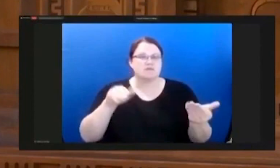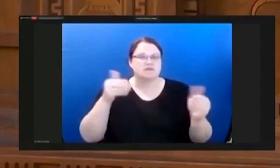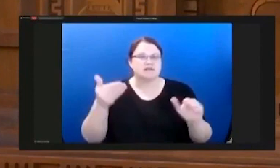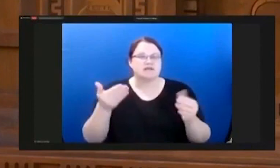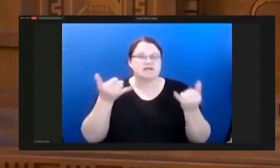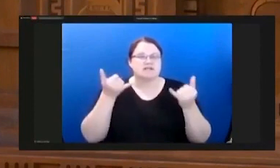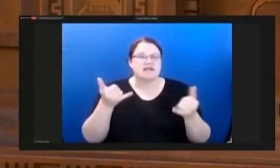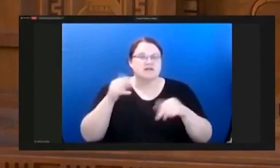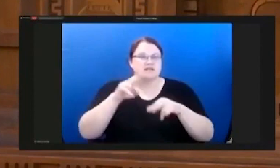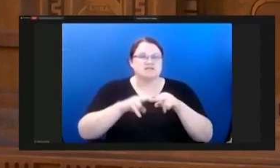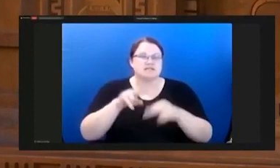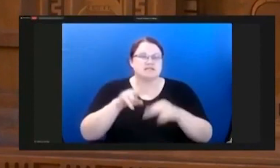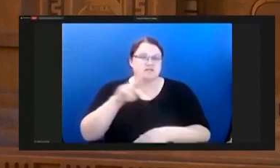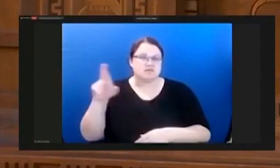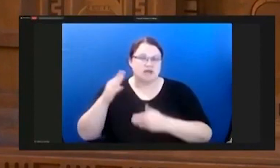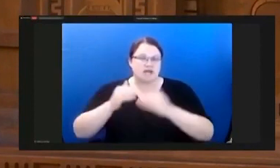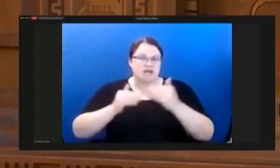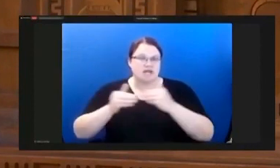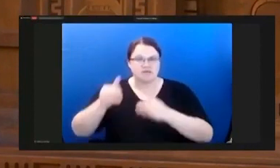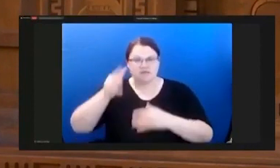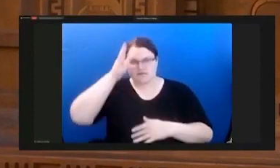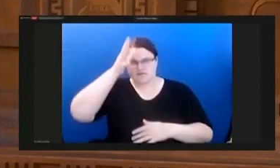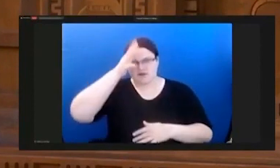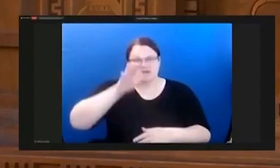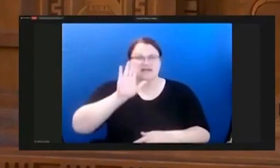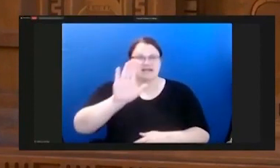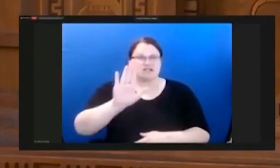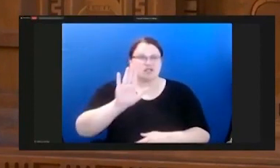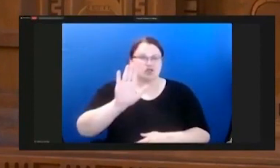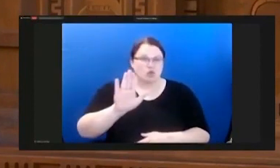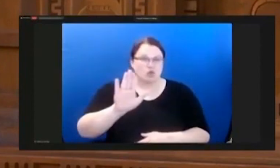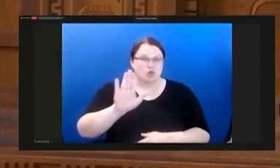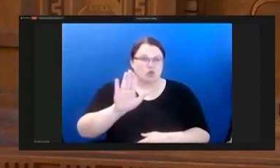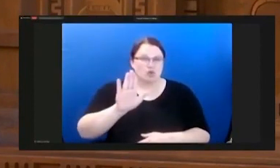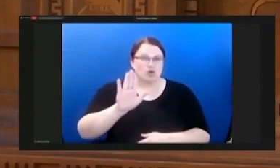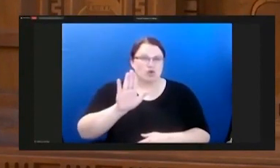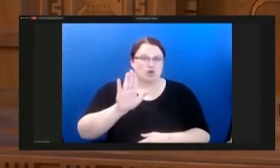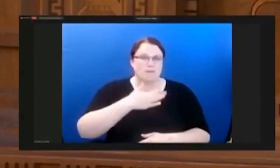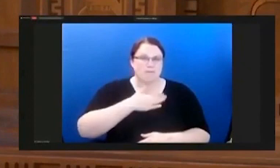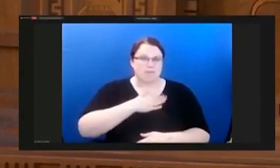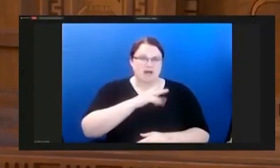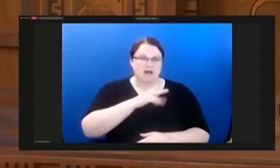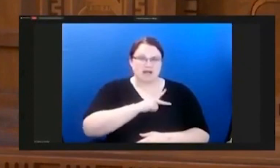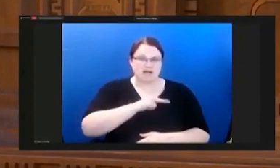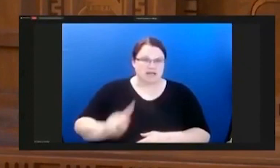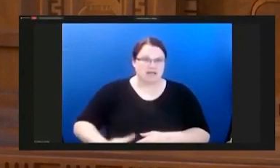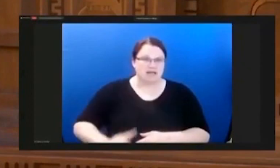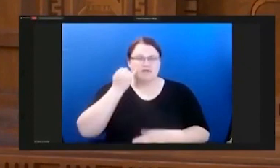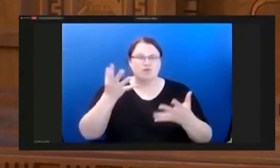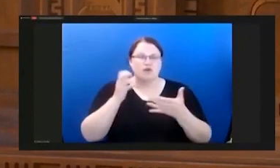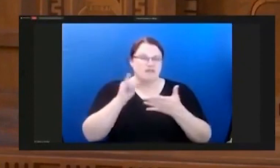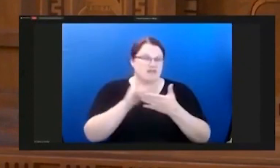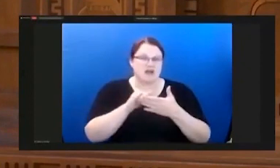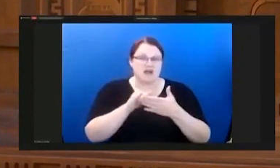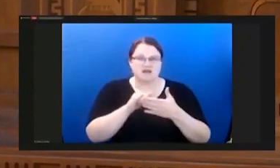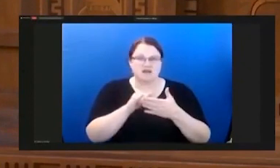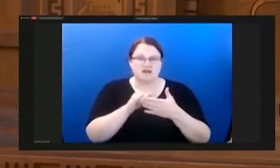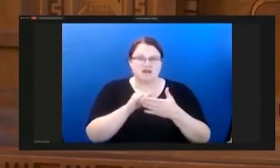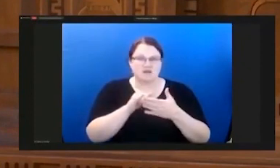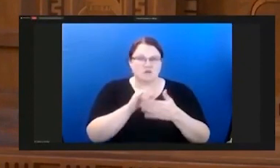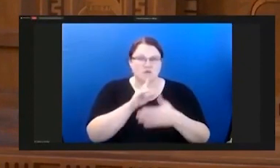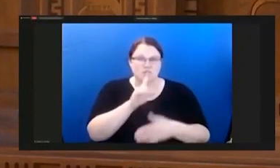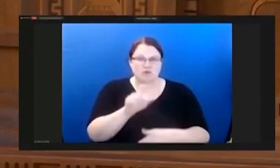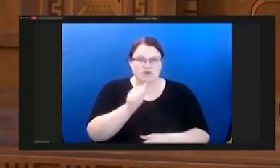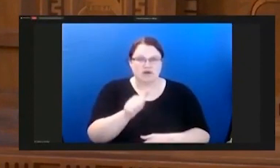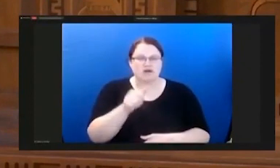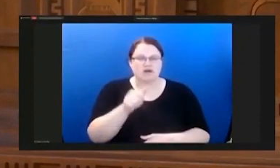of the father as king. He's your king and my king. Whether you want to make that legitimate or not, he is. And we all will